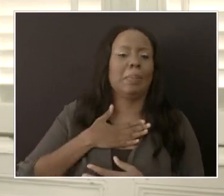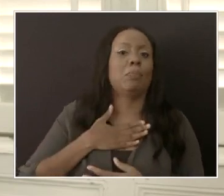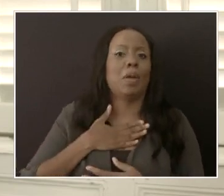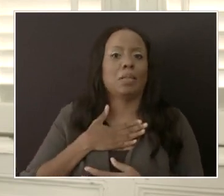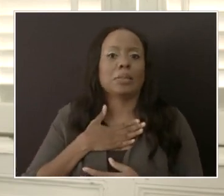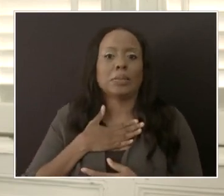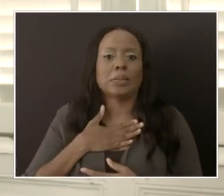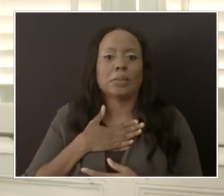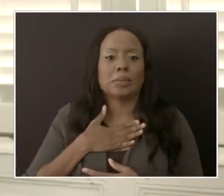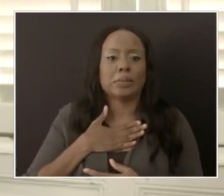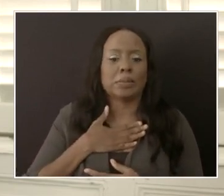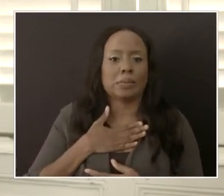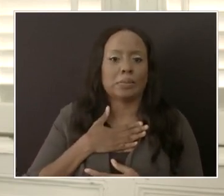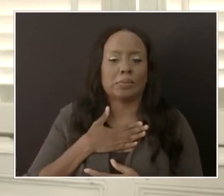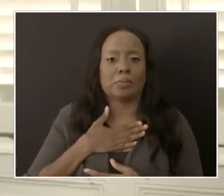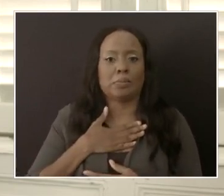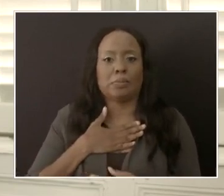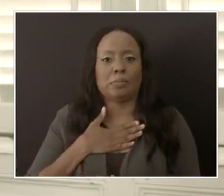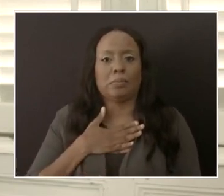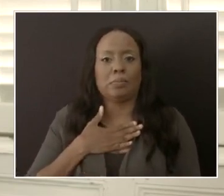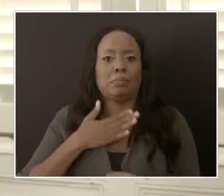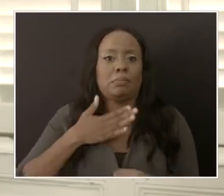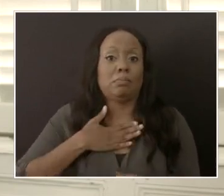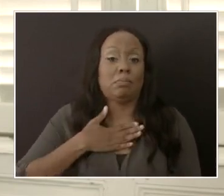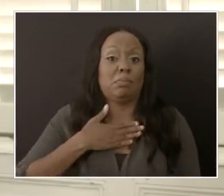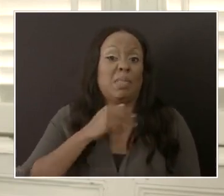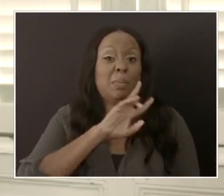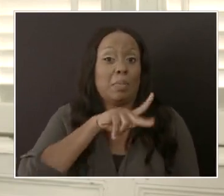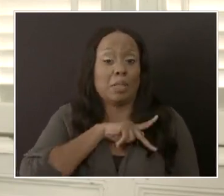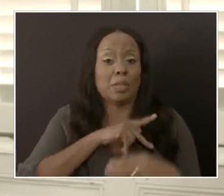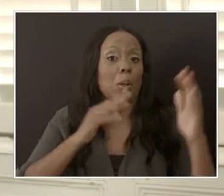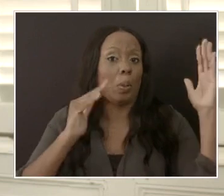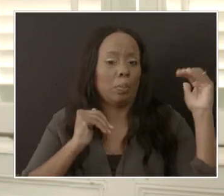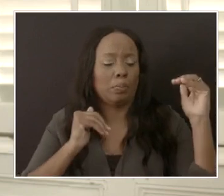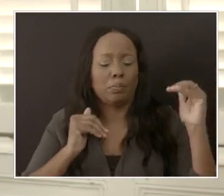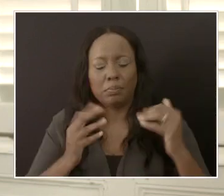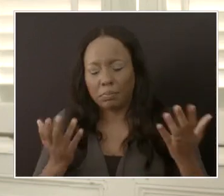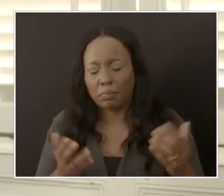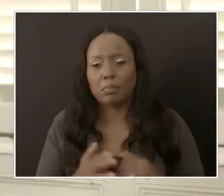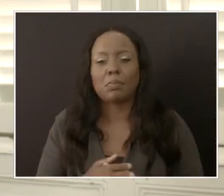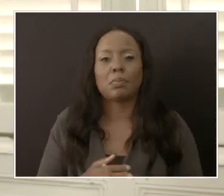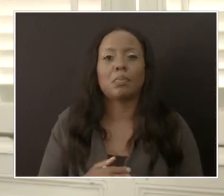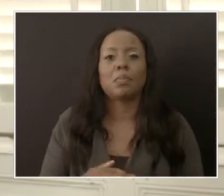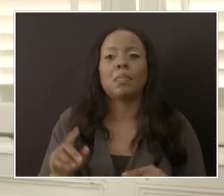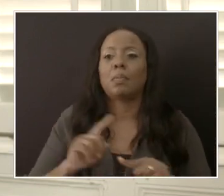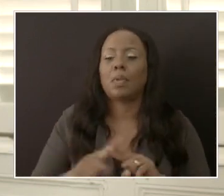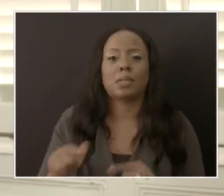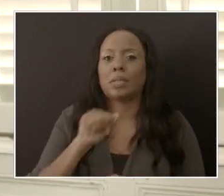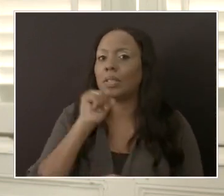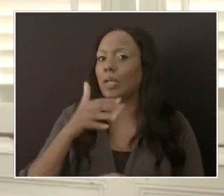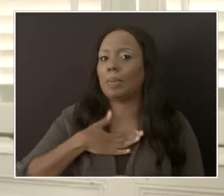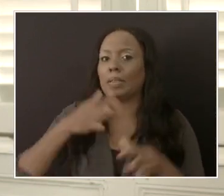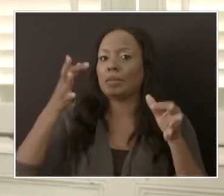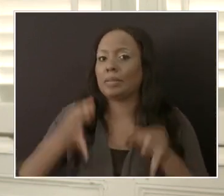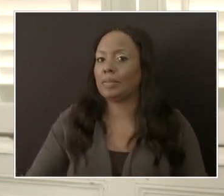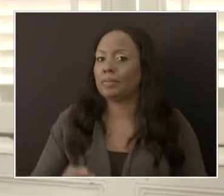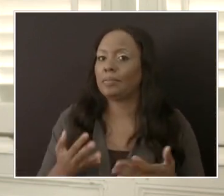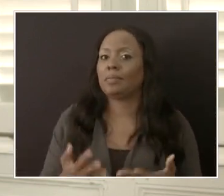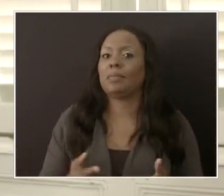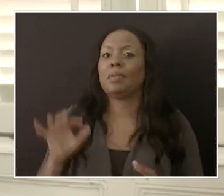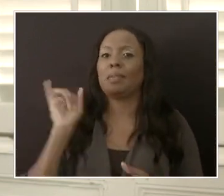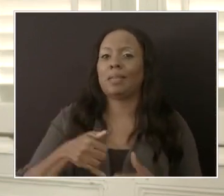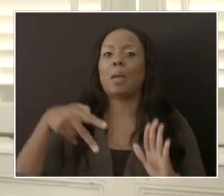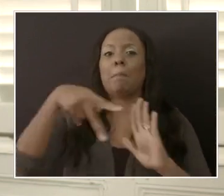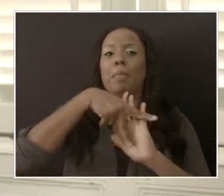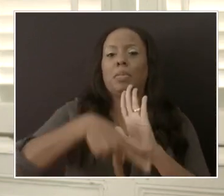uh, my, my personal, um, hope. However, as I said, this is a policy decision and it is one that has to